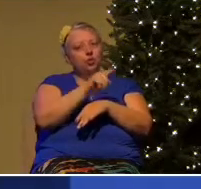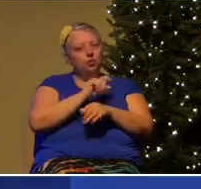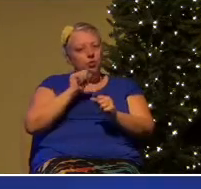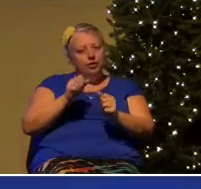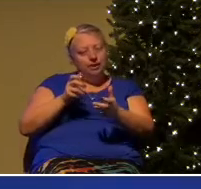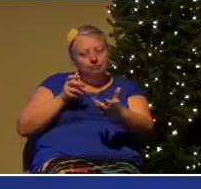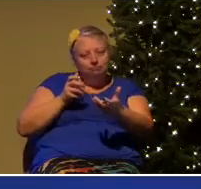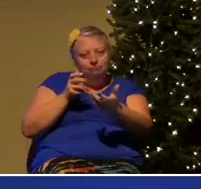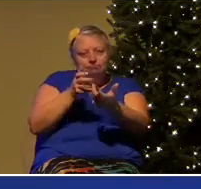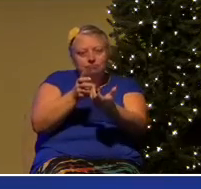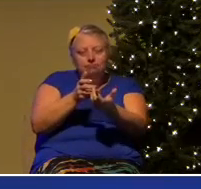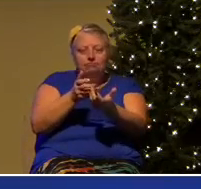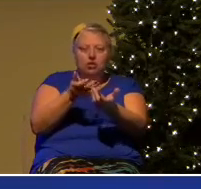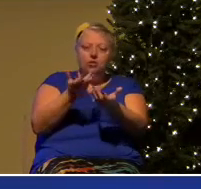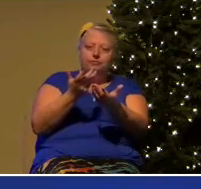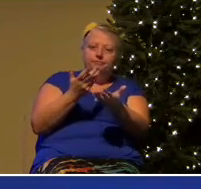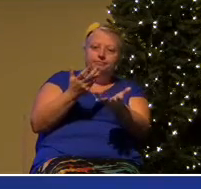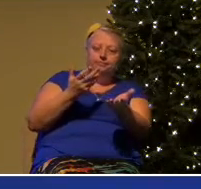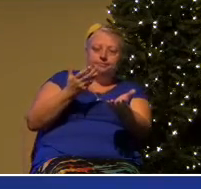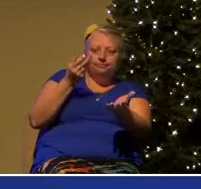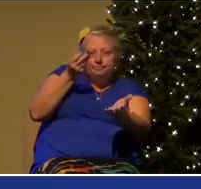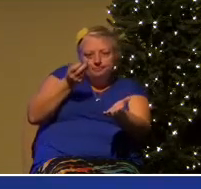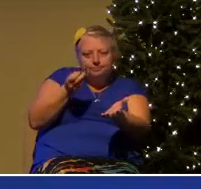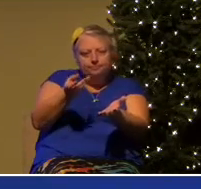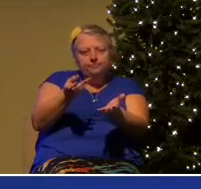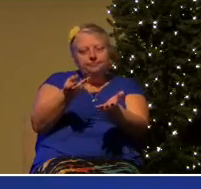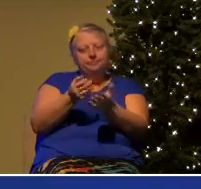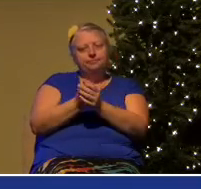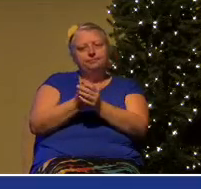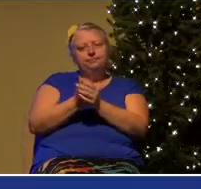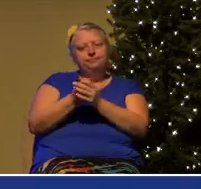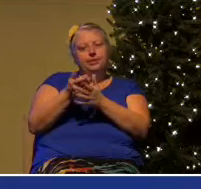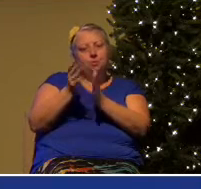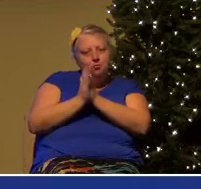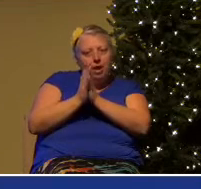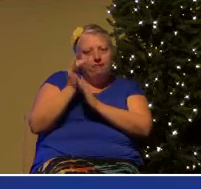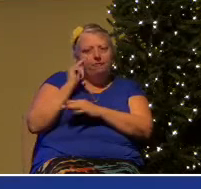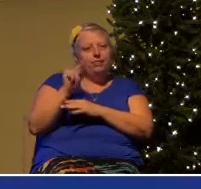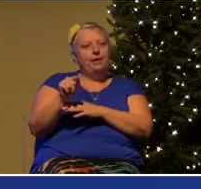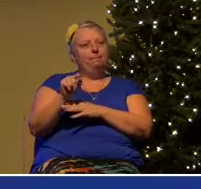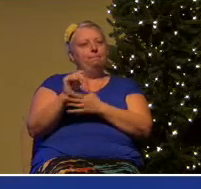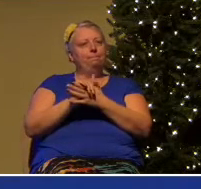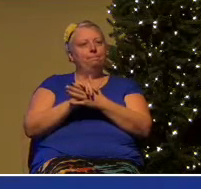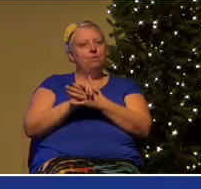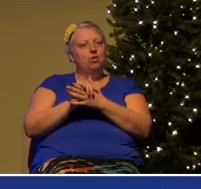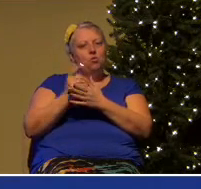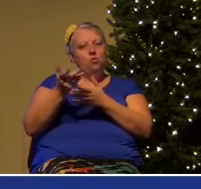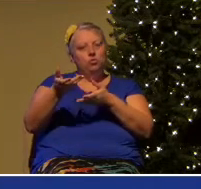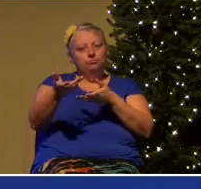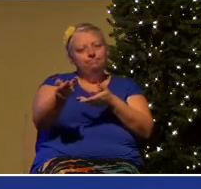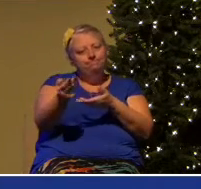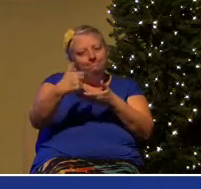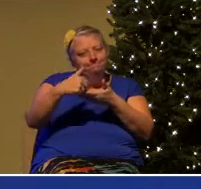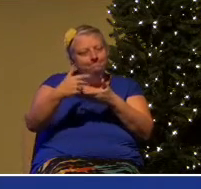pray into, or go somewhere. Cultivate love in those relationships.